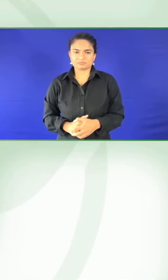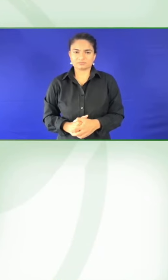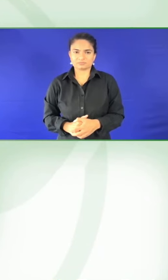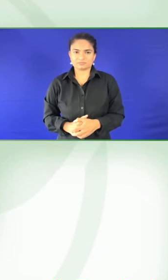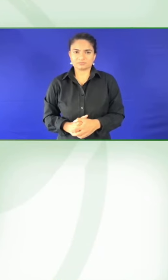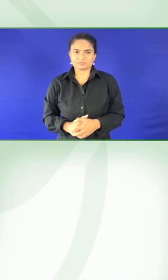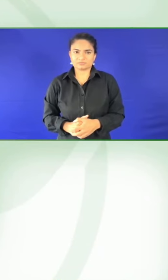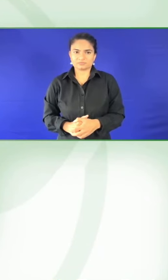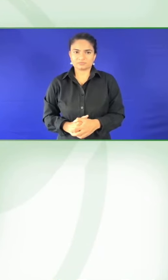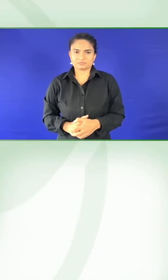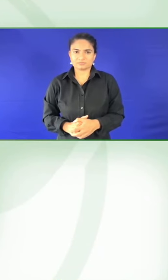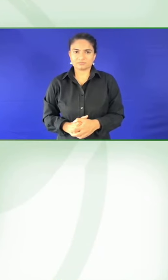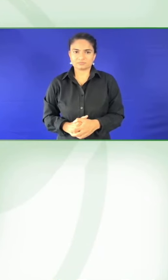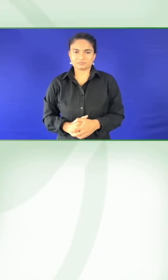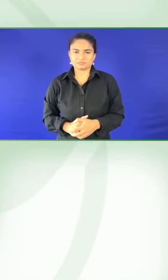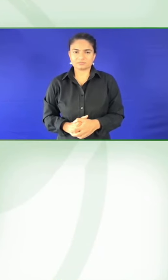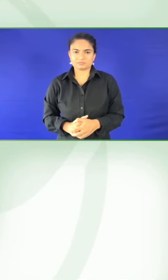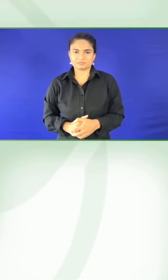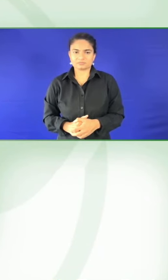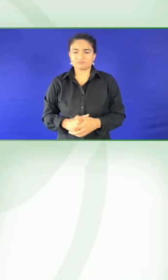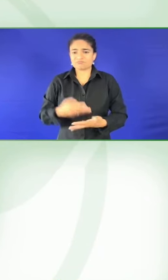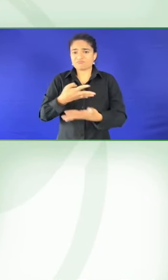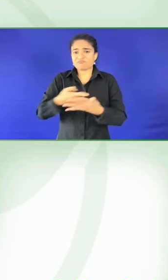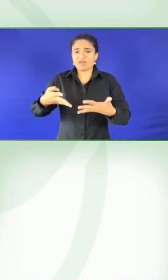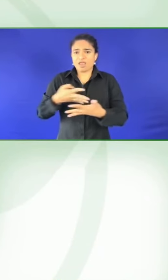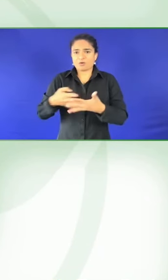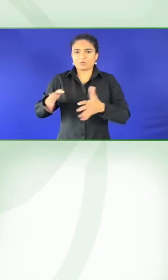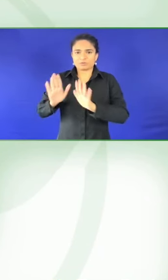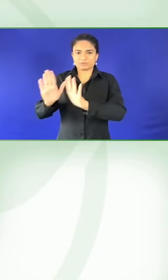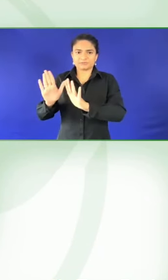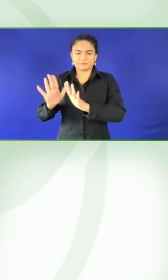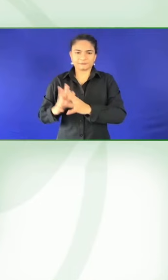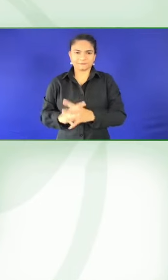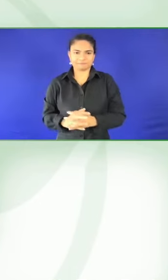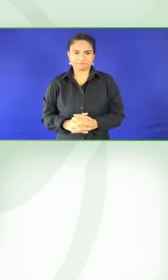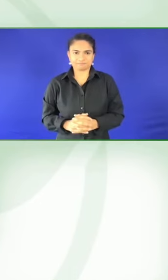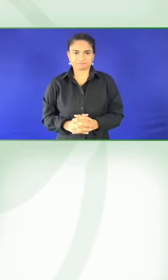There's a cerca quebrada, there's a pomba pousada.